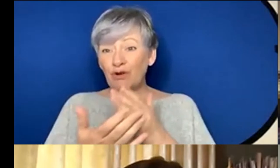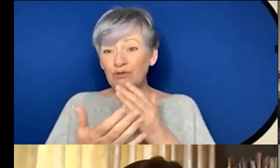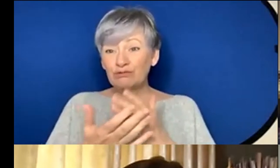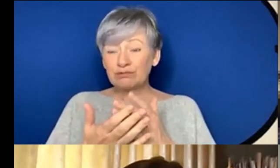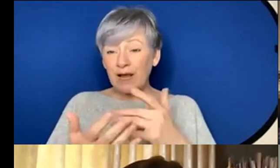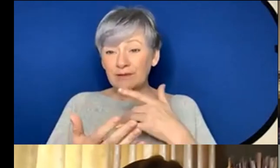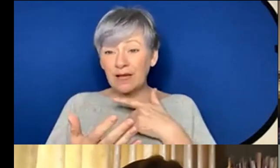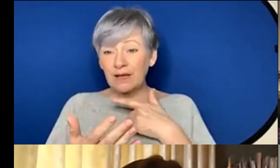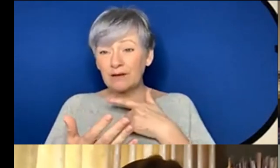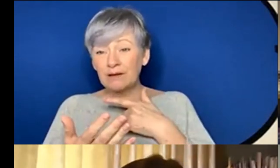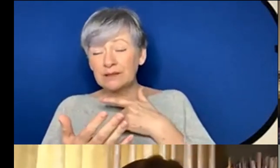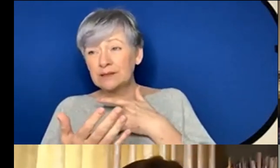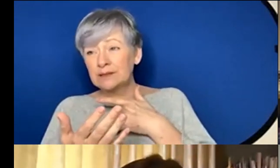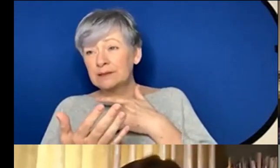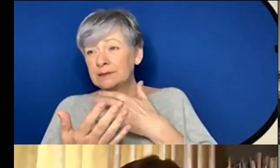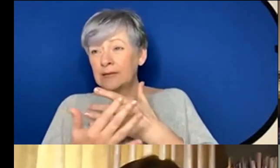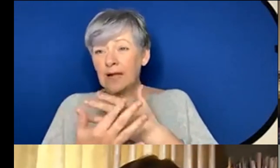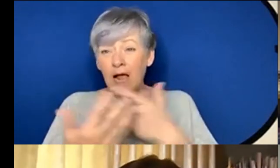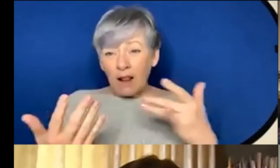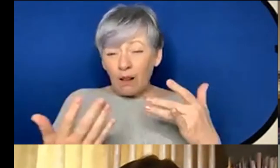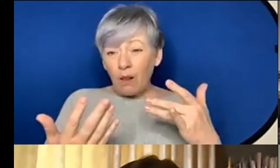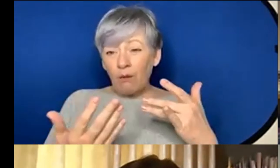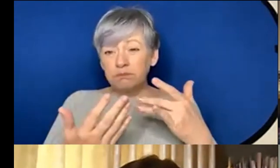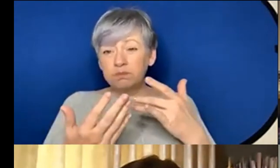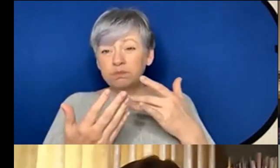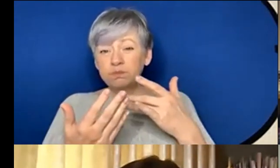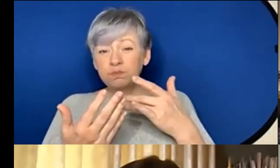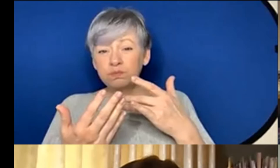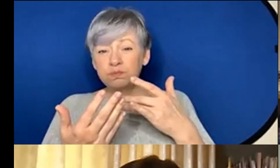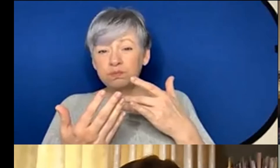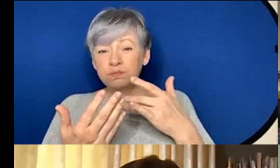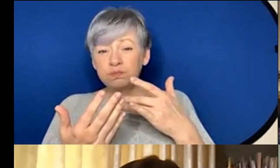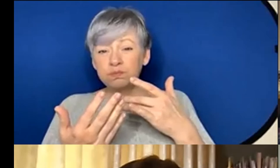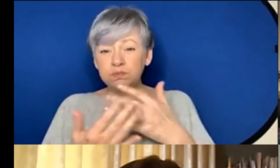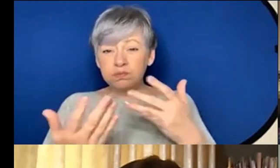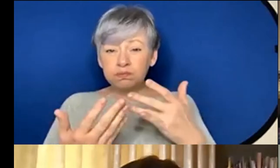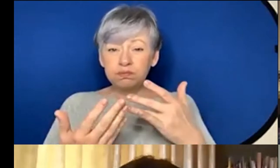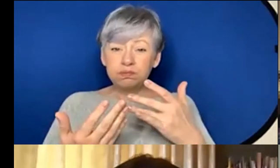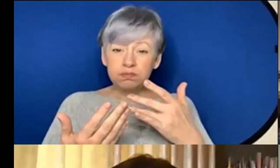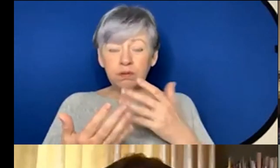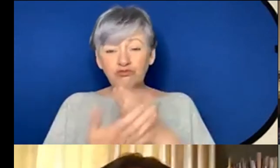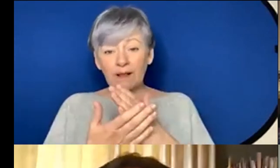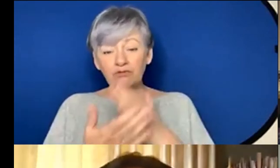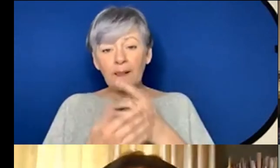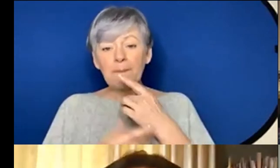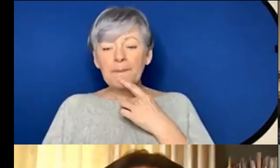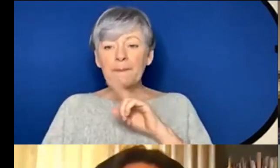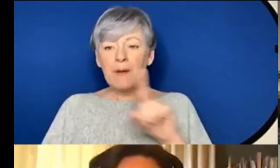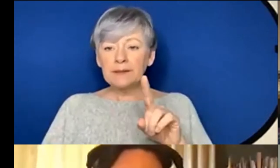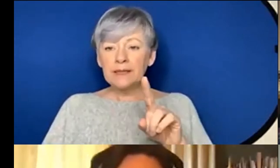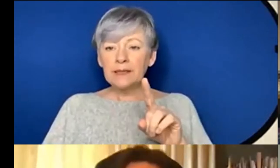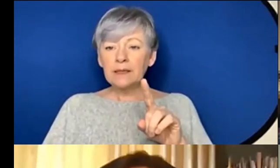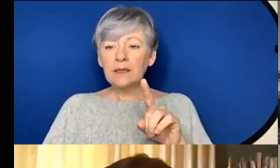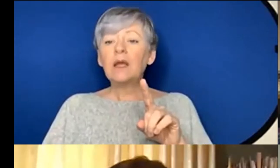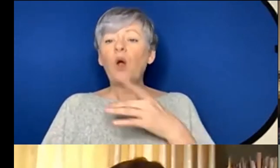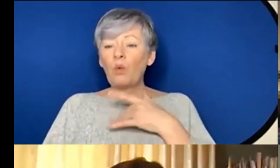blank out a lot but um but but yeah um yeah when